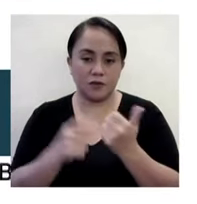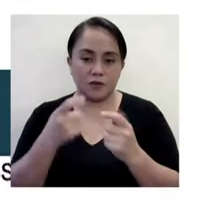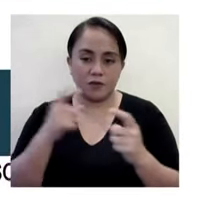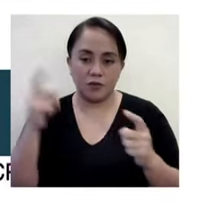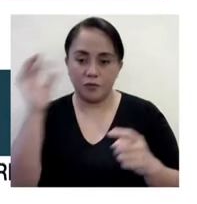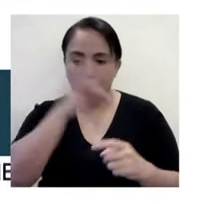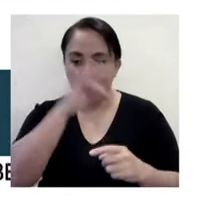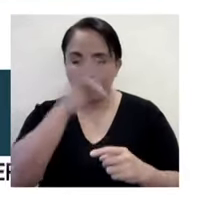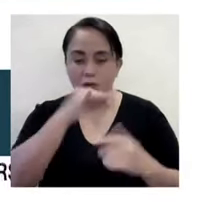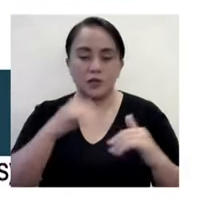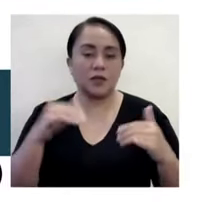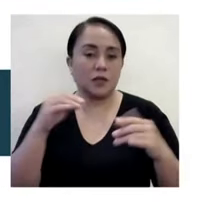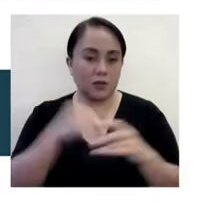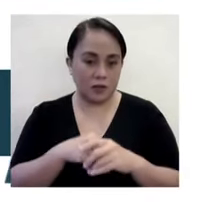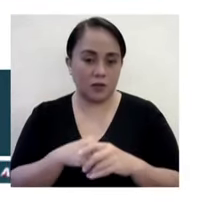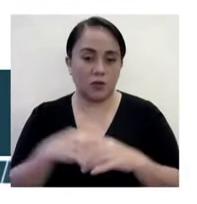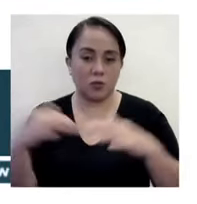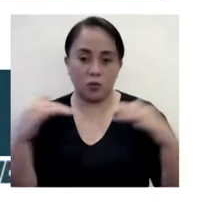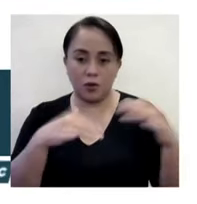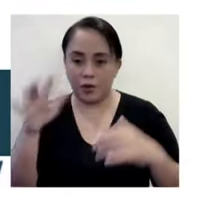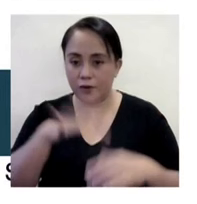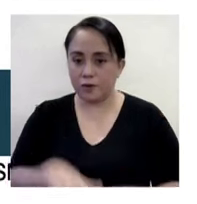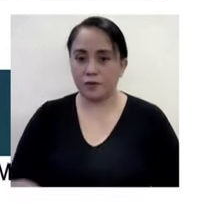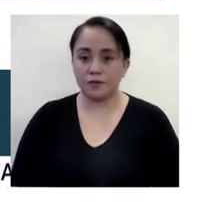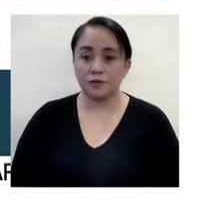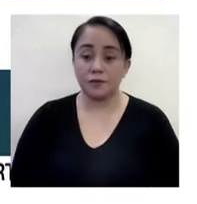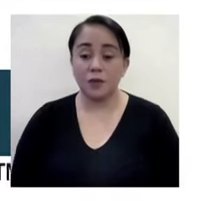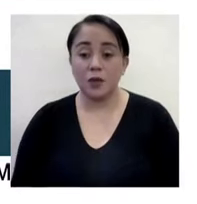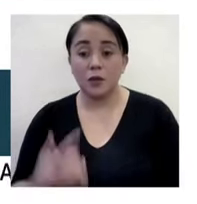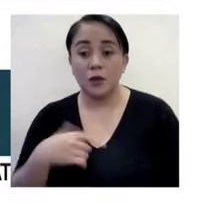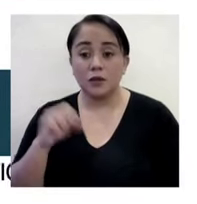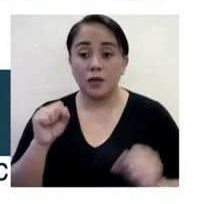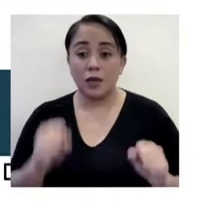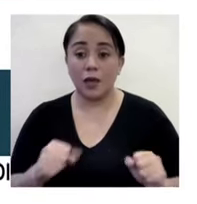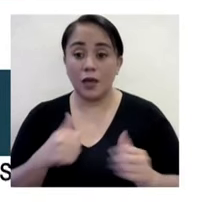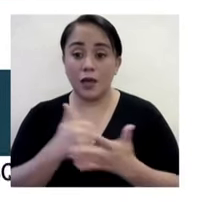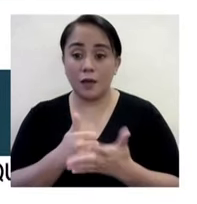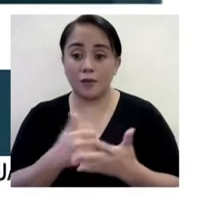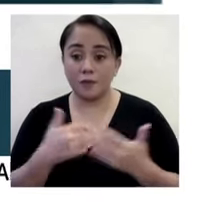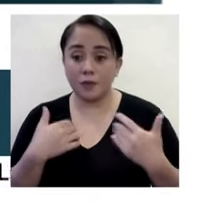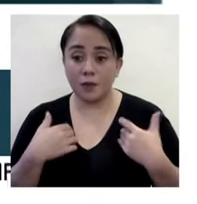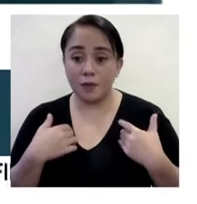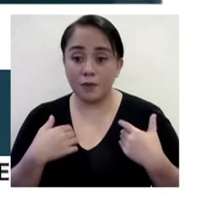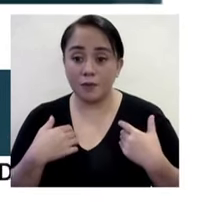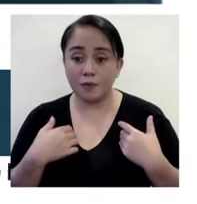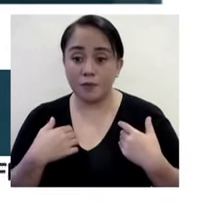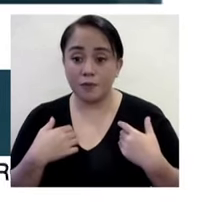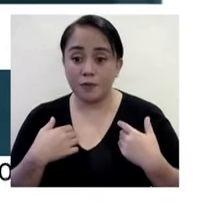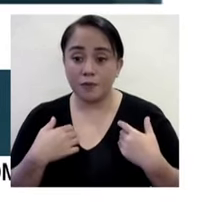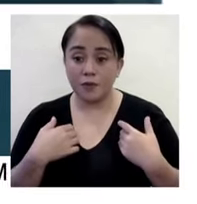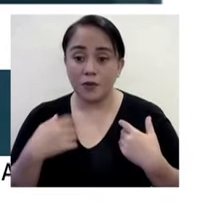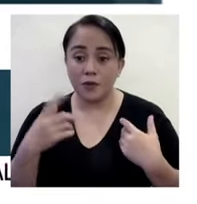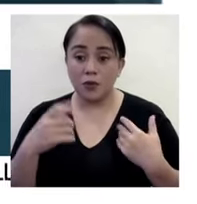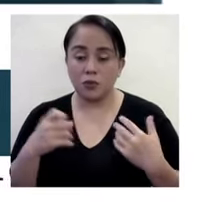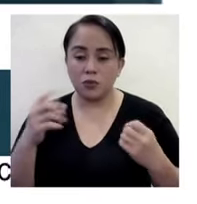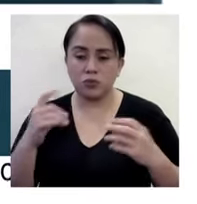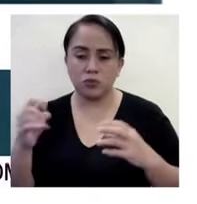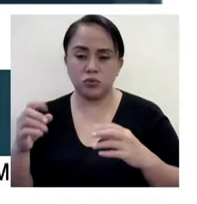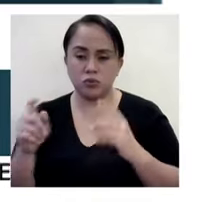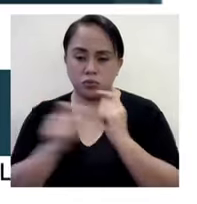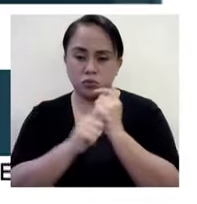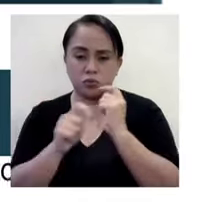still there in the war zone? What helps is that there are now hundreds of trucks coming in every day